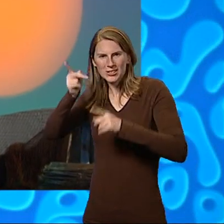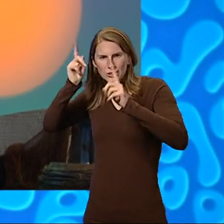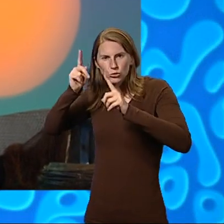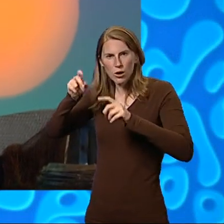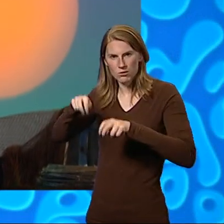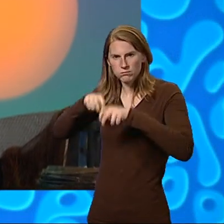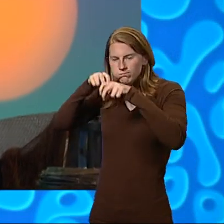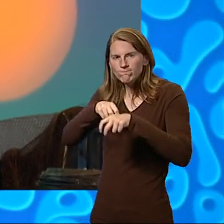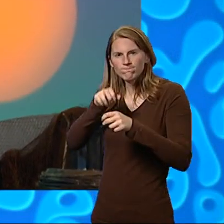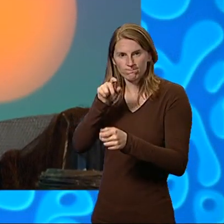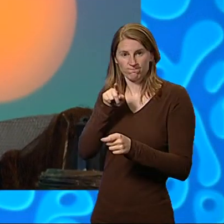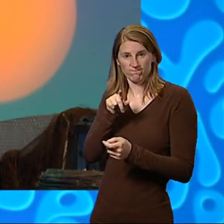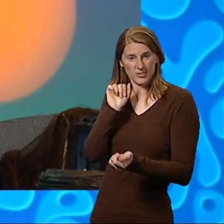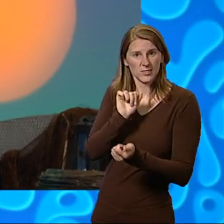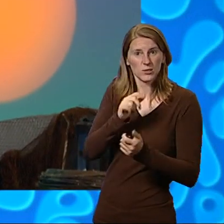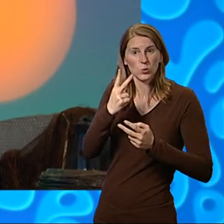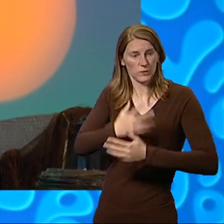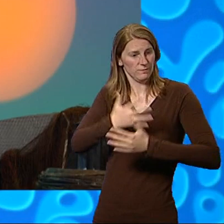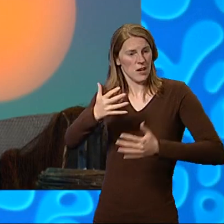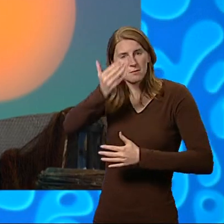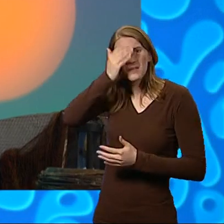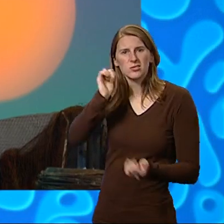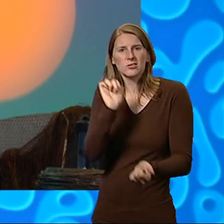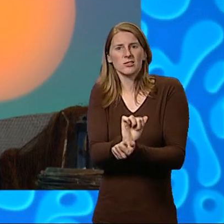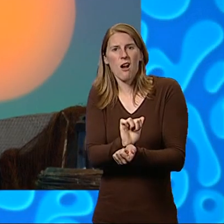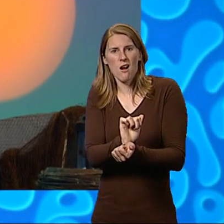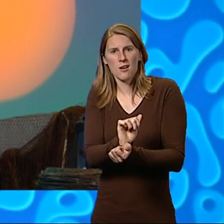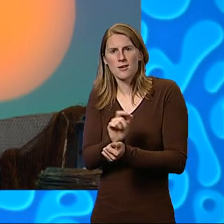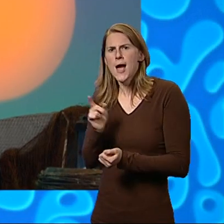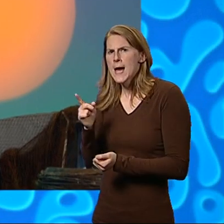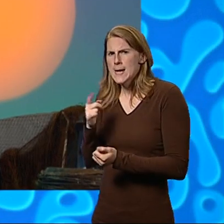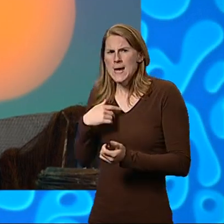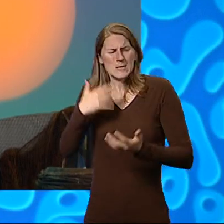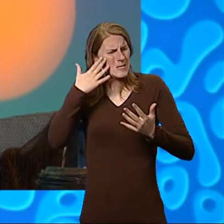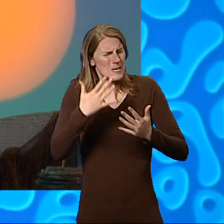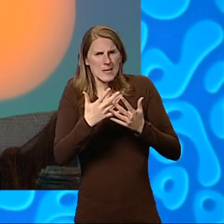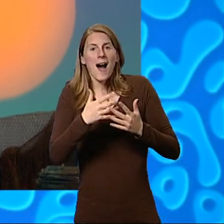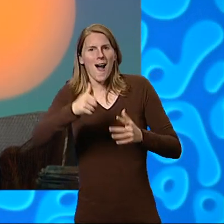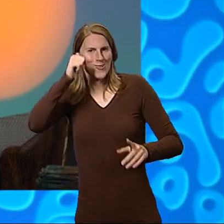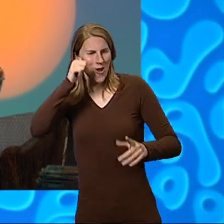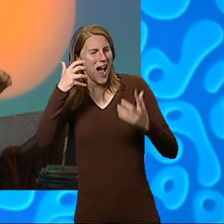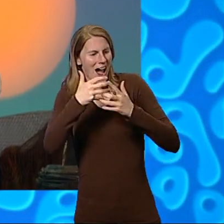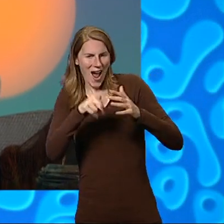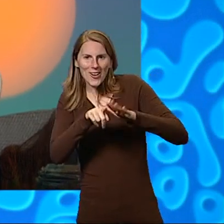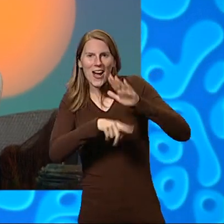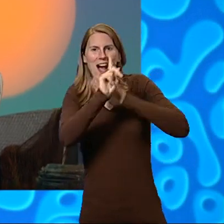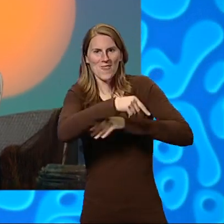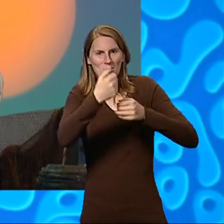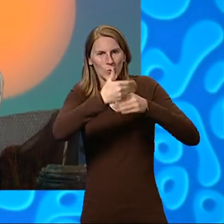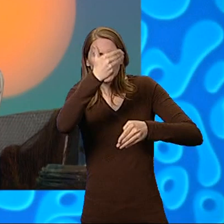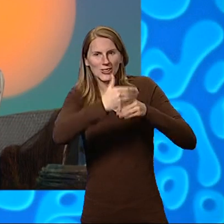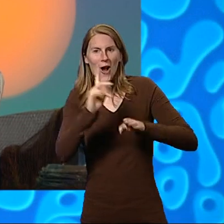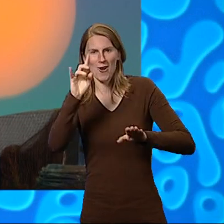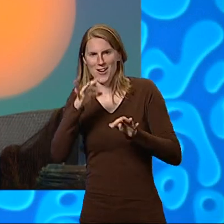inside. I know how to get Fifi out of the window, said little Flo. She got a pin and stuck it in